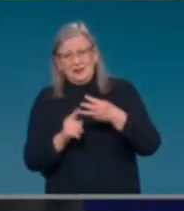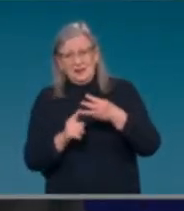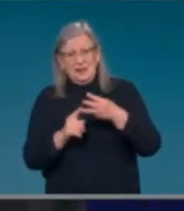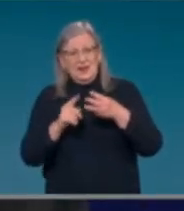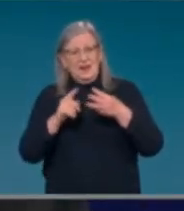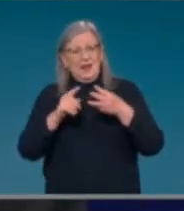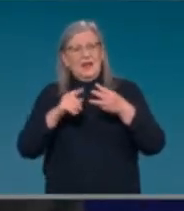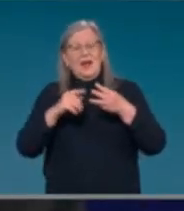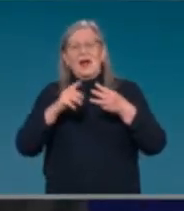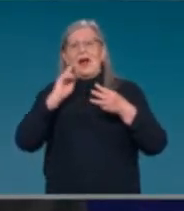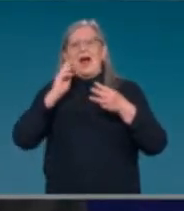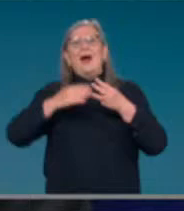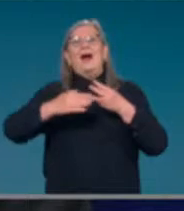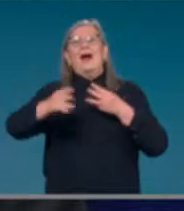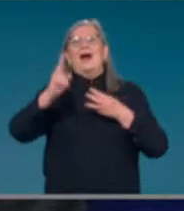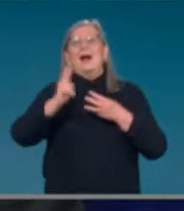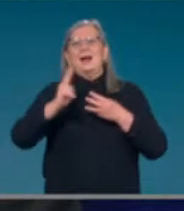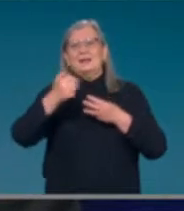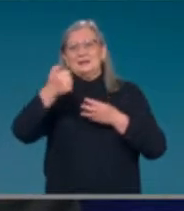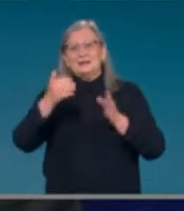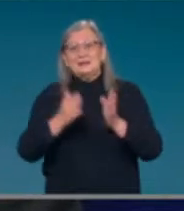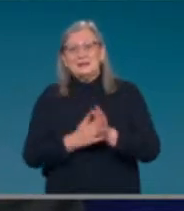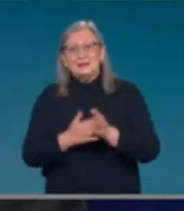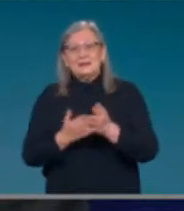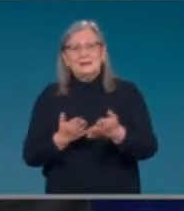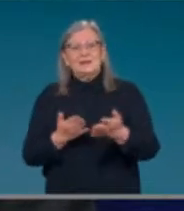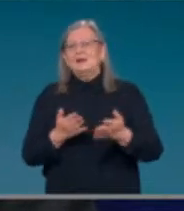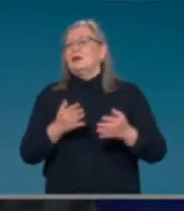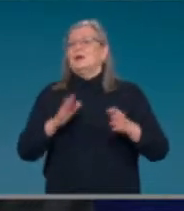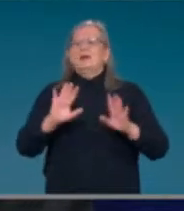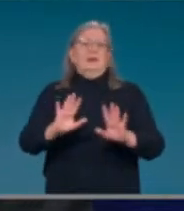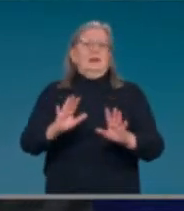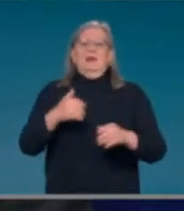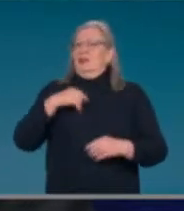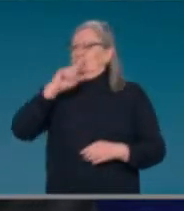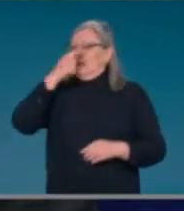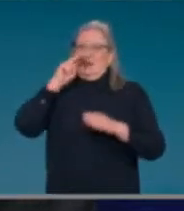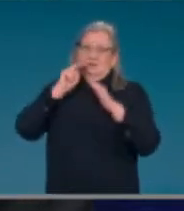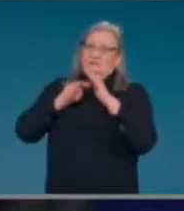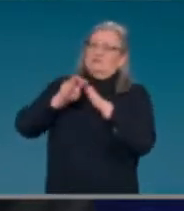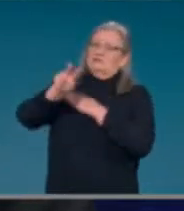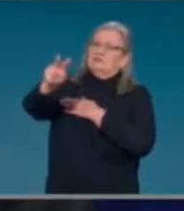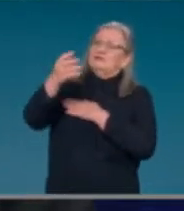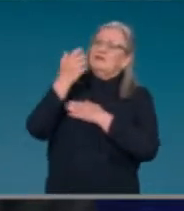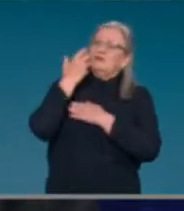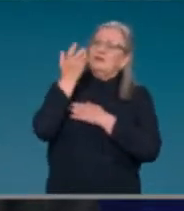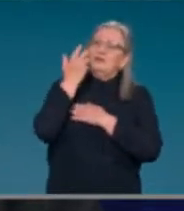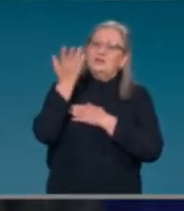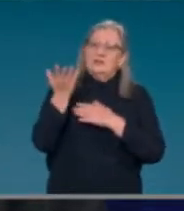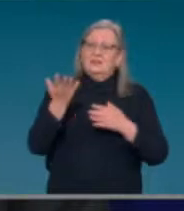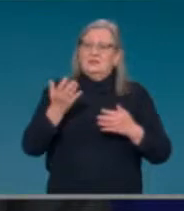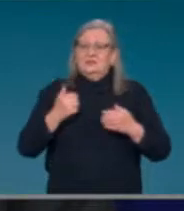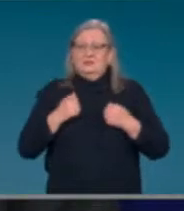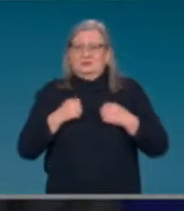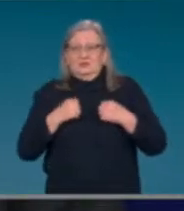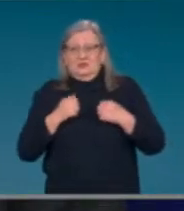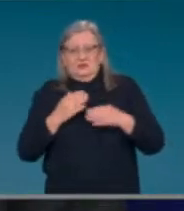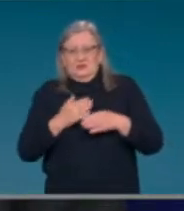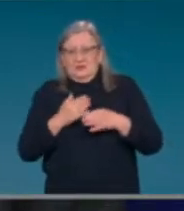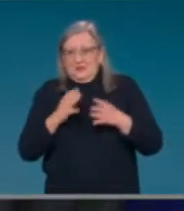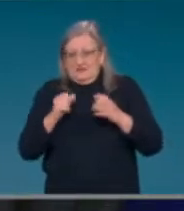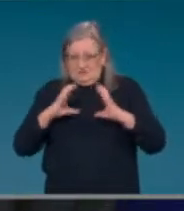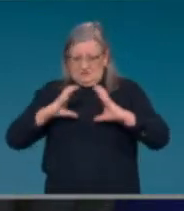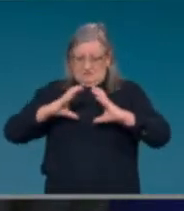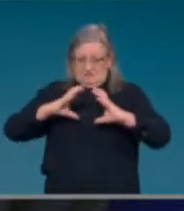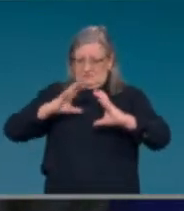this job. Now, with other vaccines, and again, we don't have that experience with messenger RNA